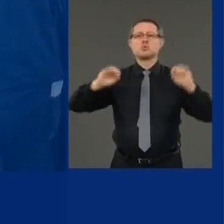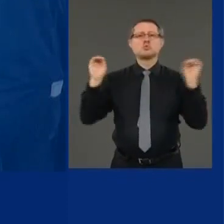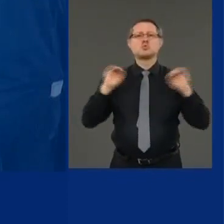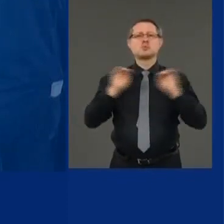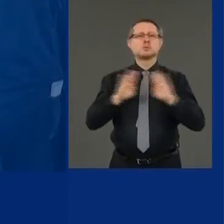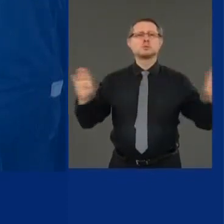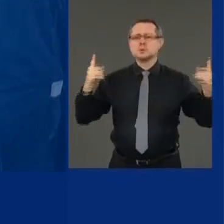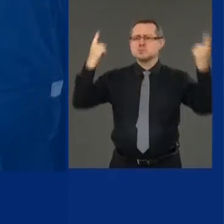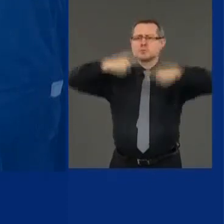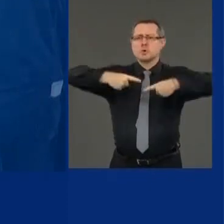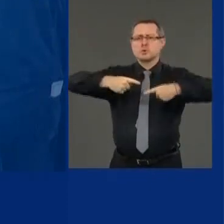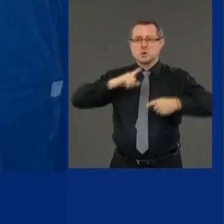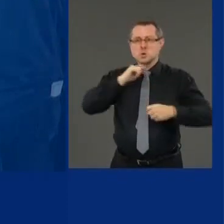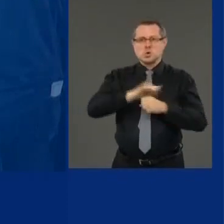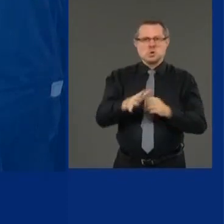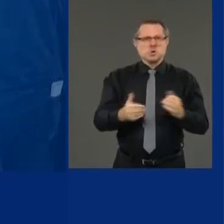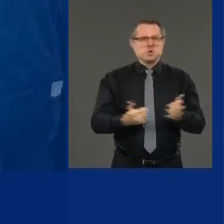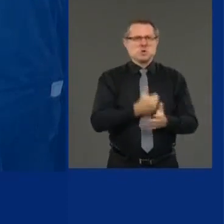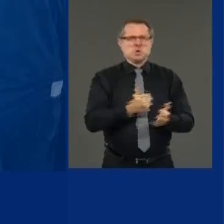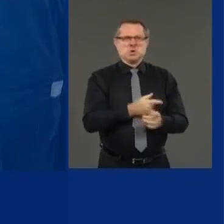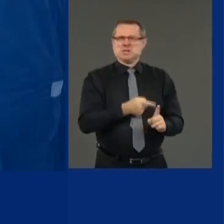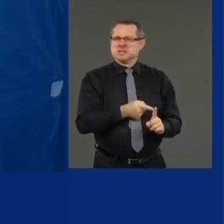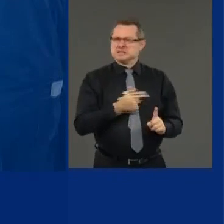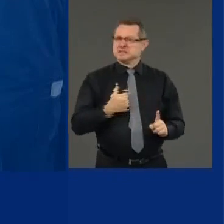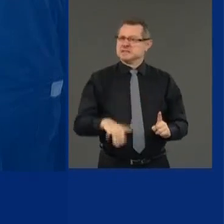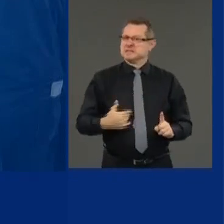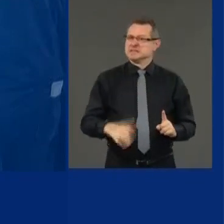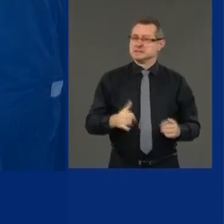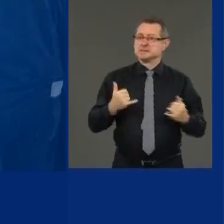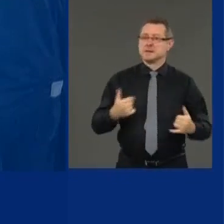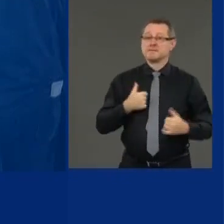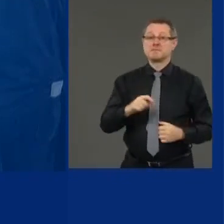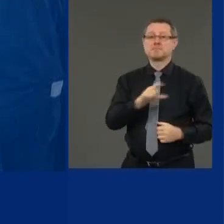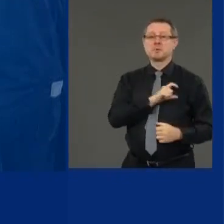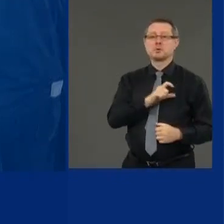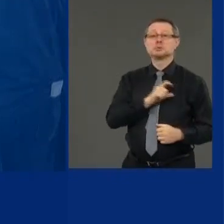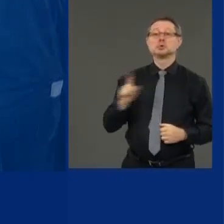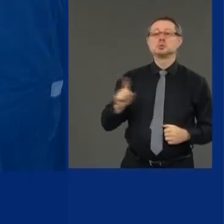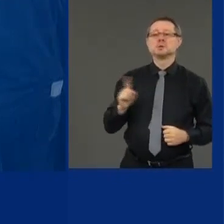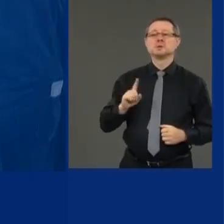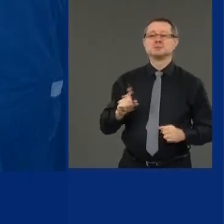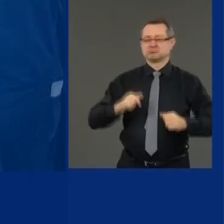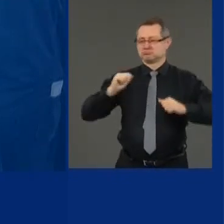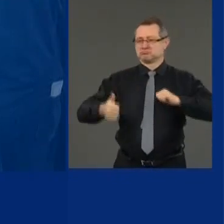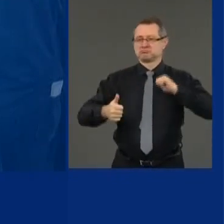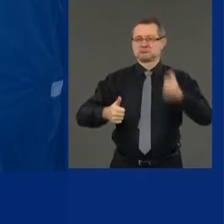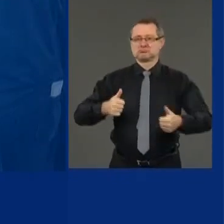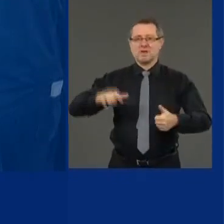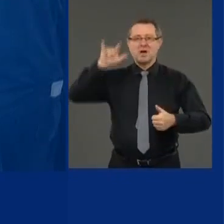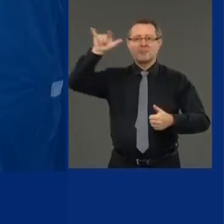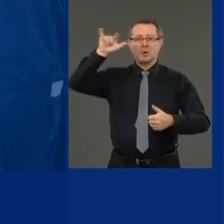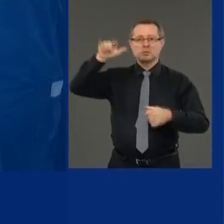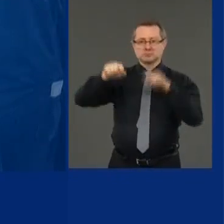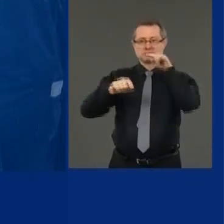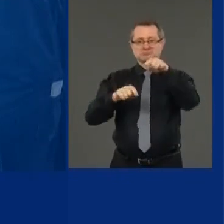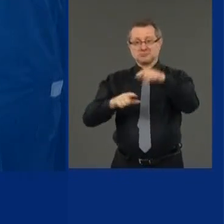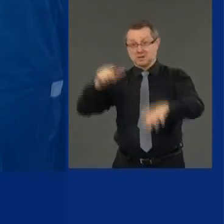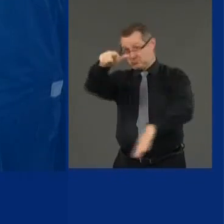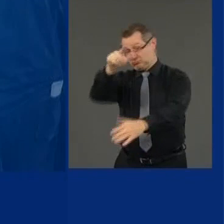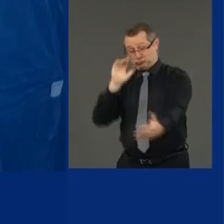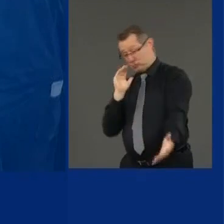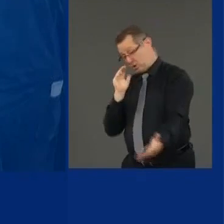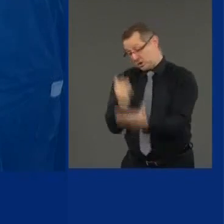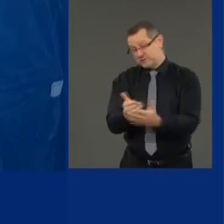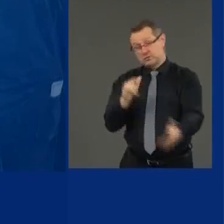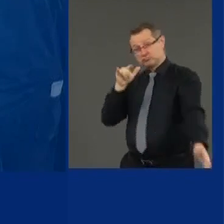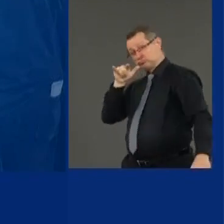but we have police at airports. When you land, there